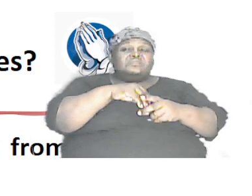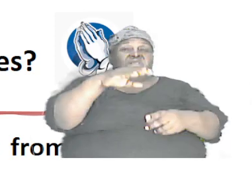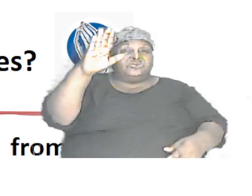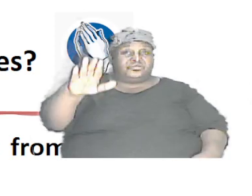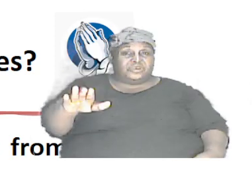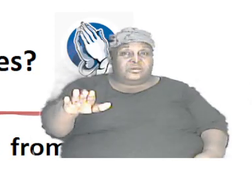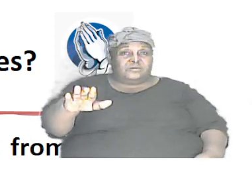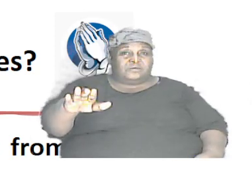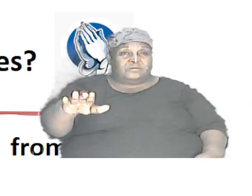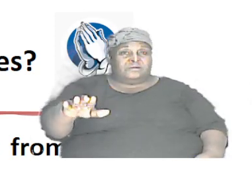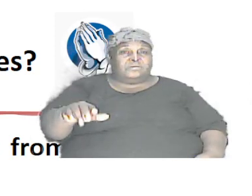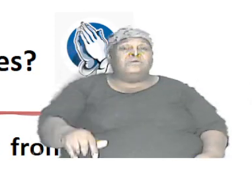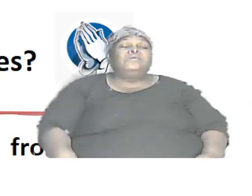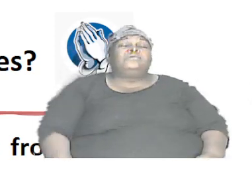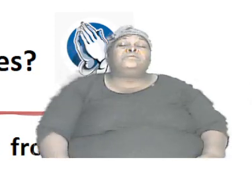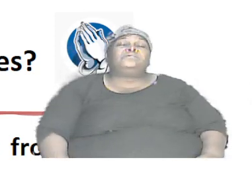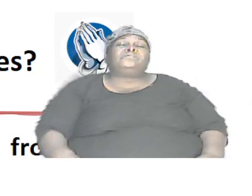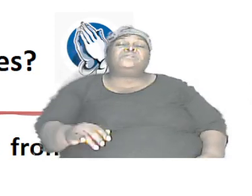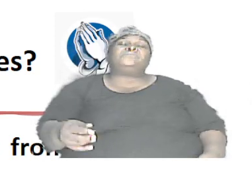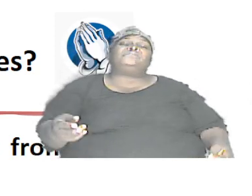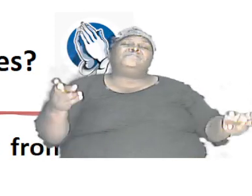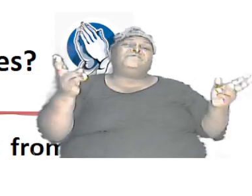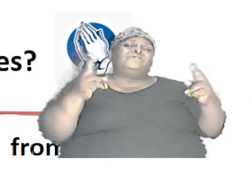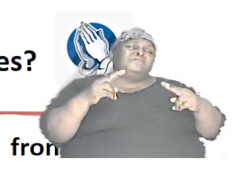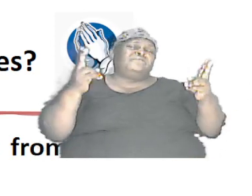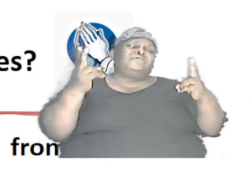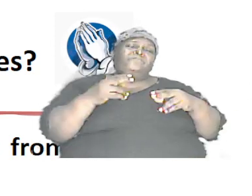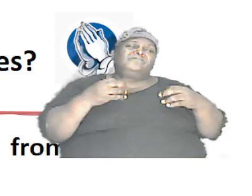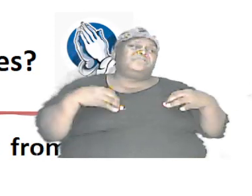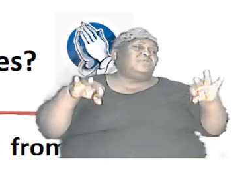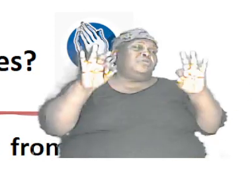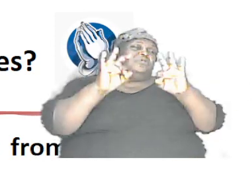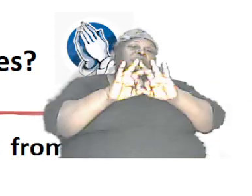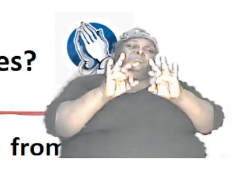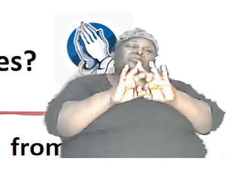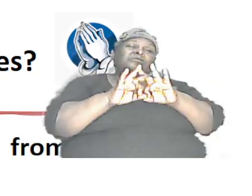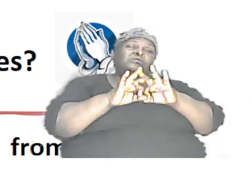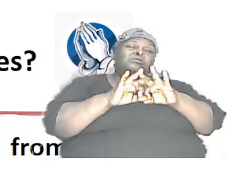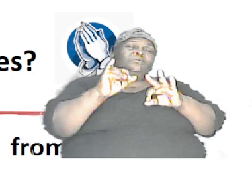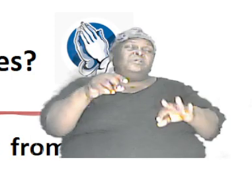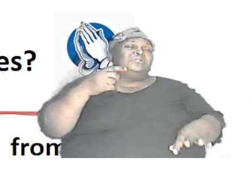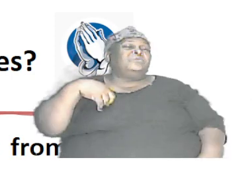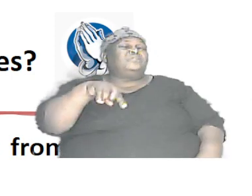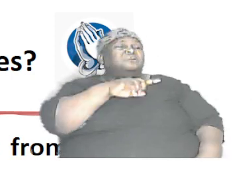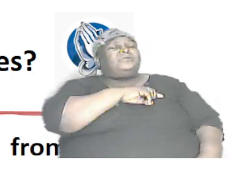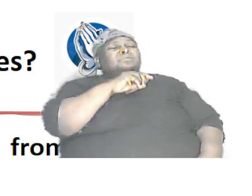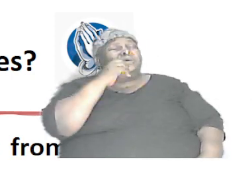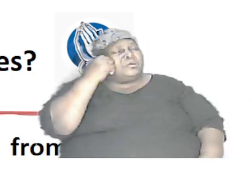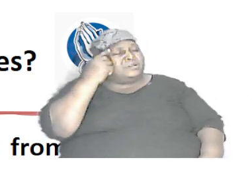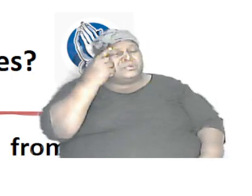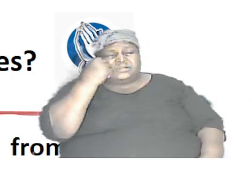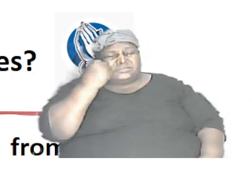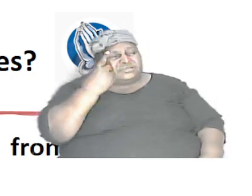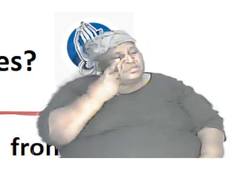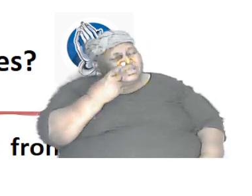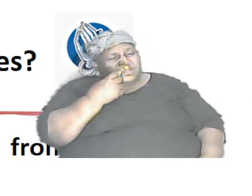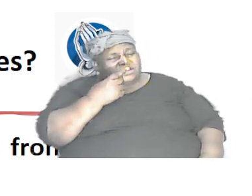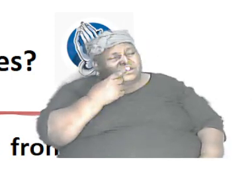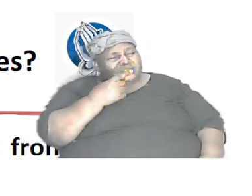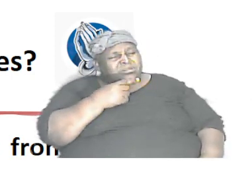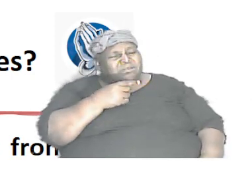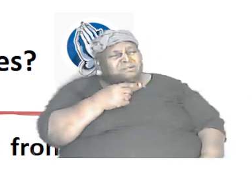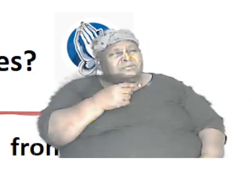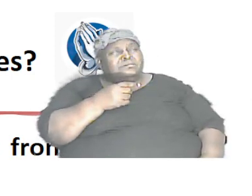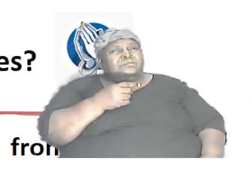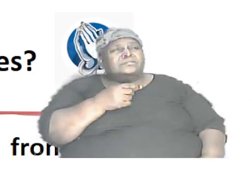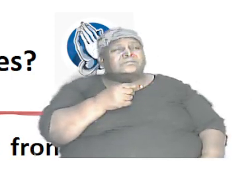very important that we understand what I have just said. Very important.